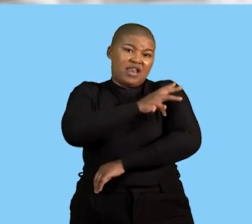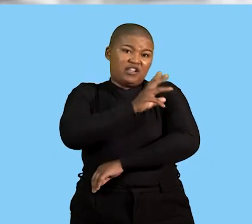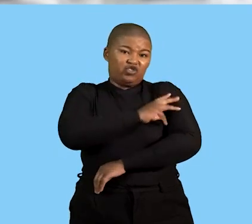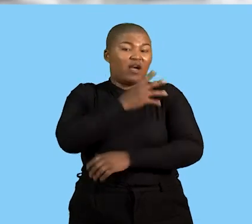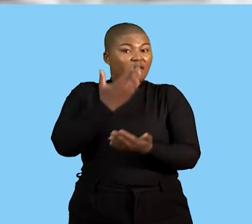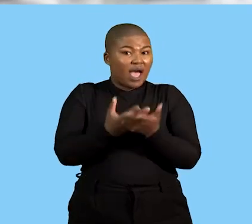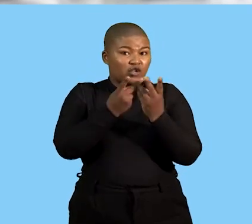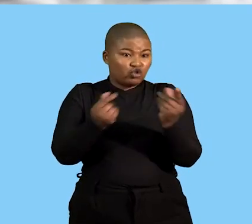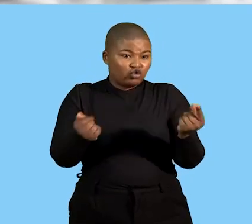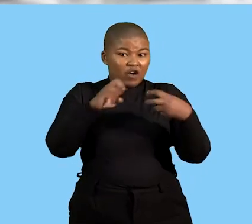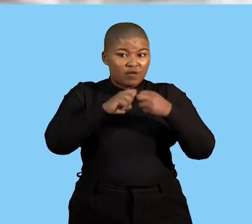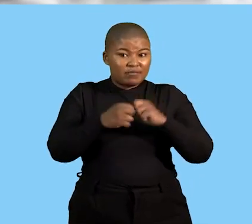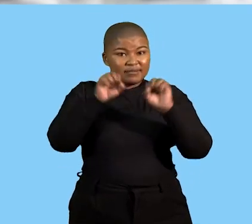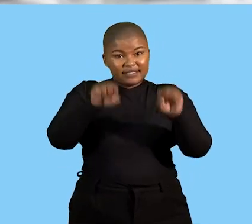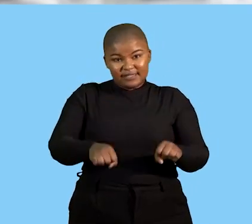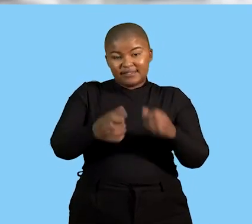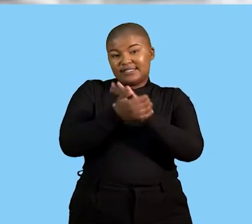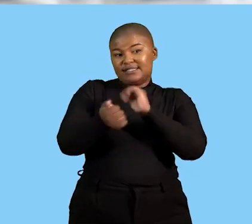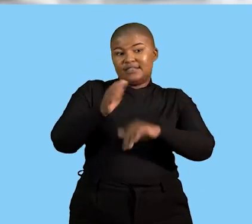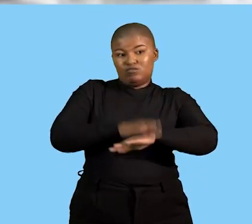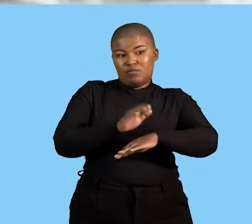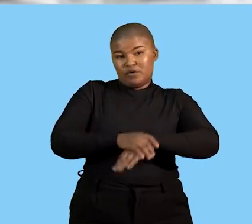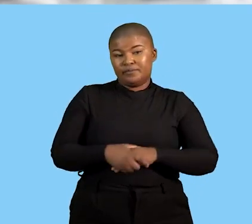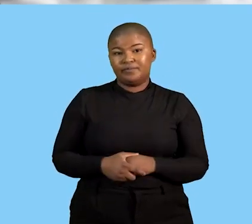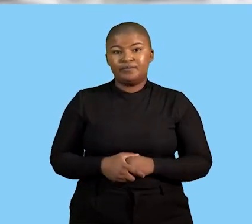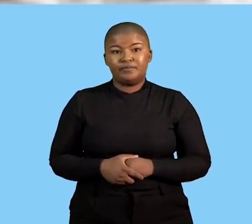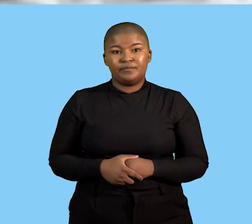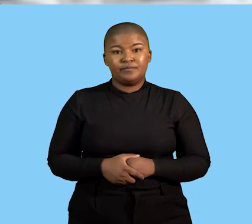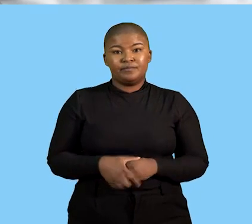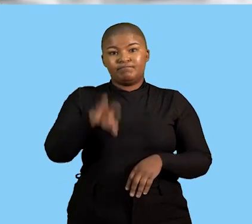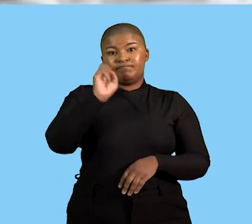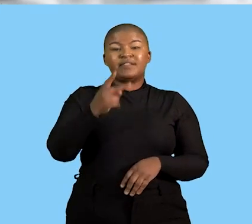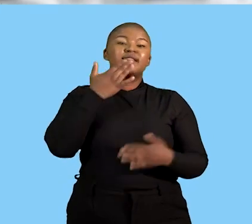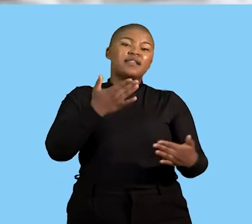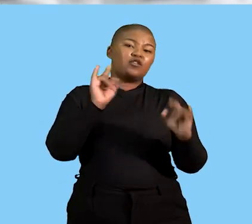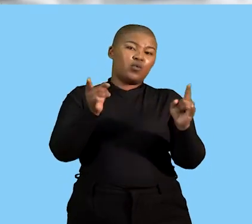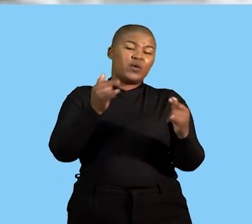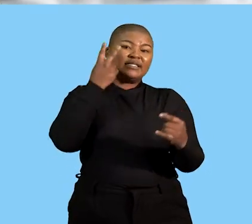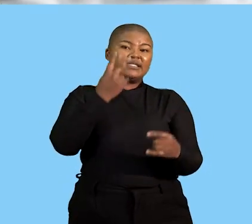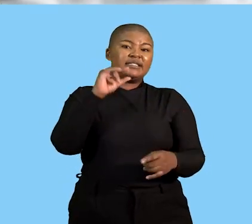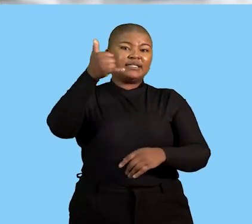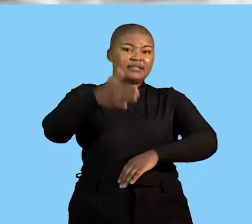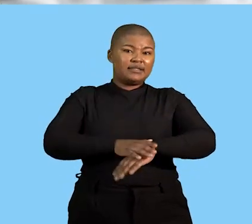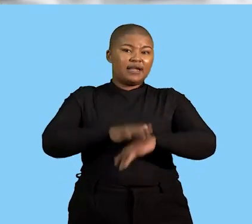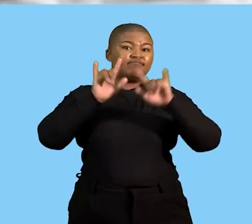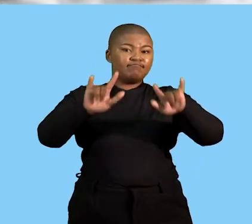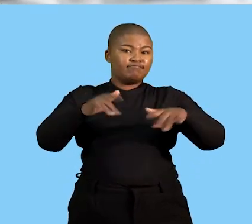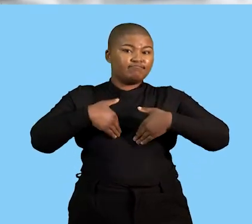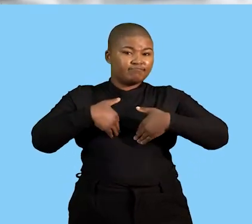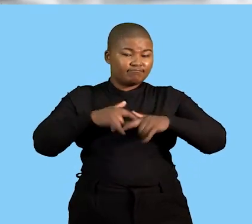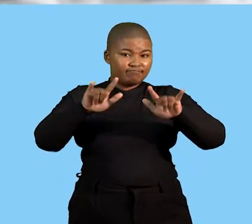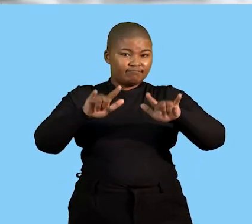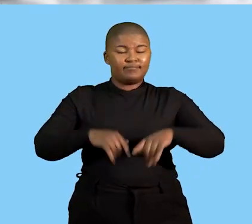manager and be able to deal with proper people's skills in future so with that being said thank you for watching this lesson